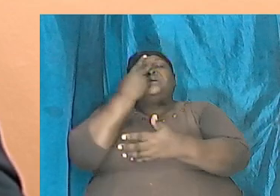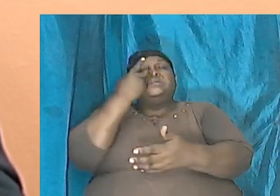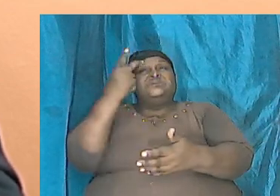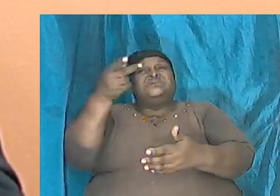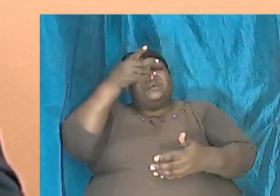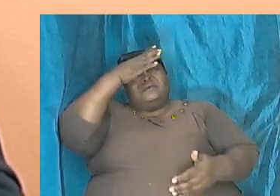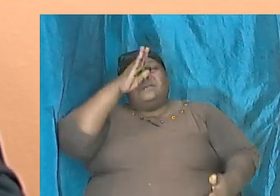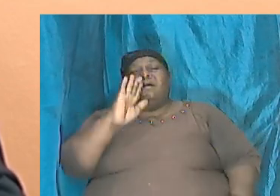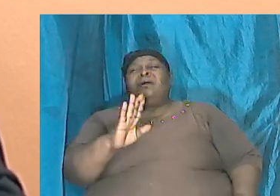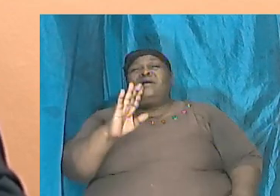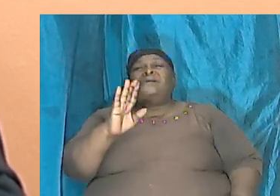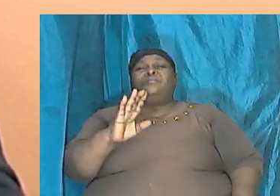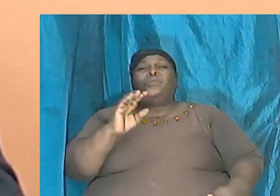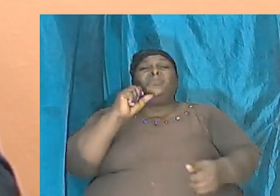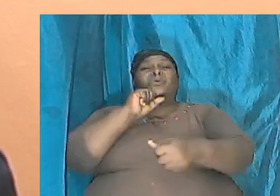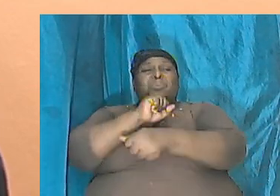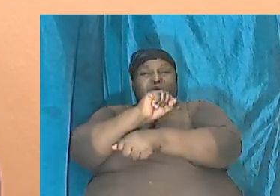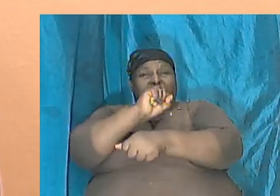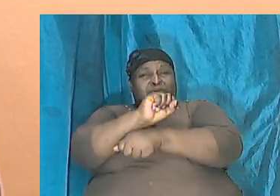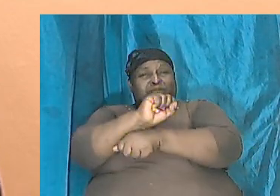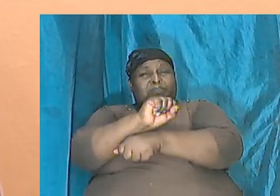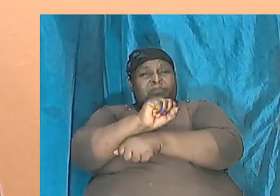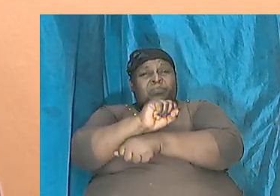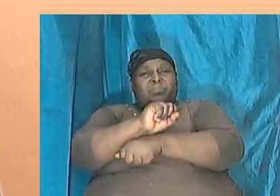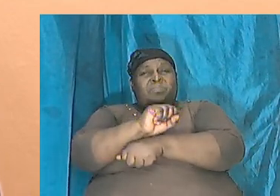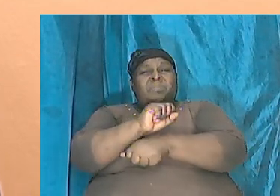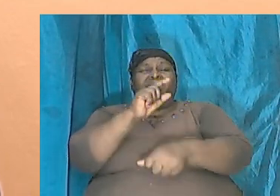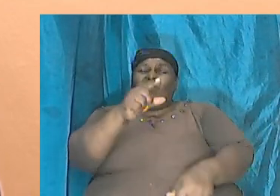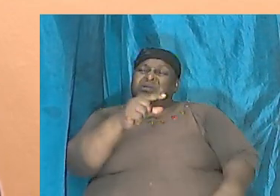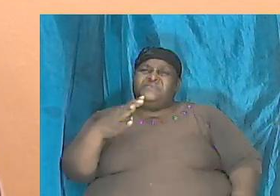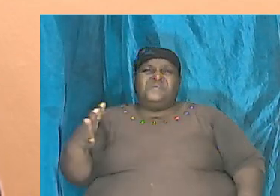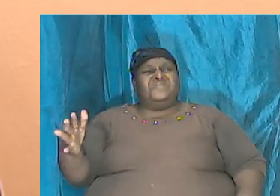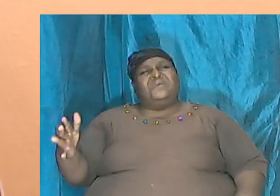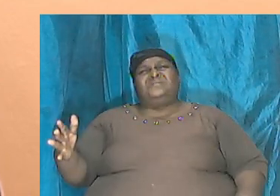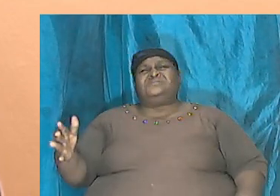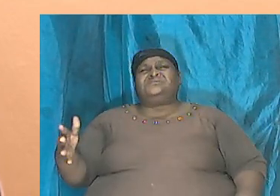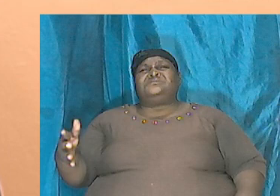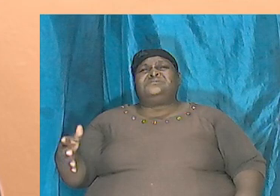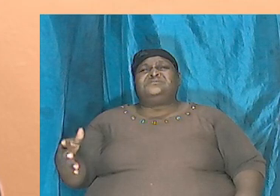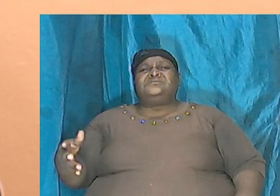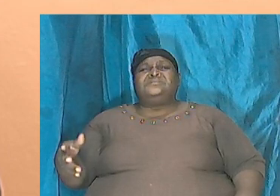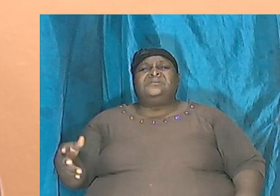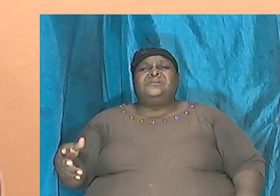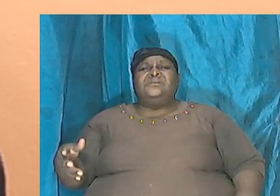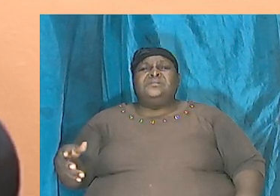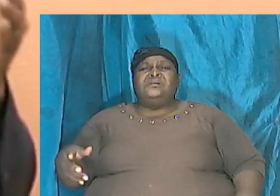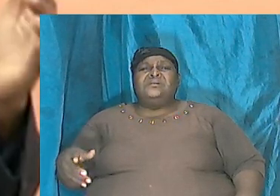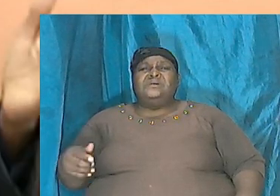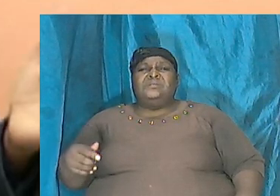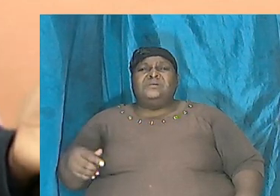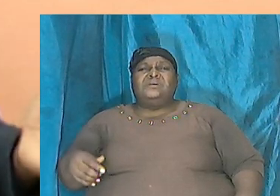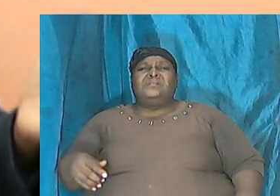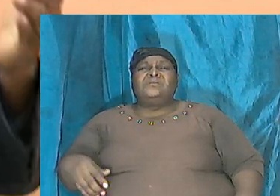at work. Now, one of the things that the skeptics tell us, because they have used